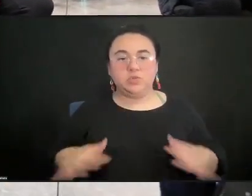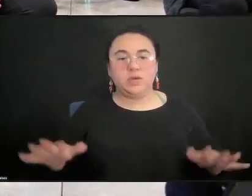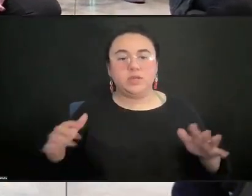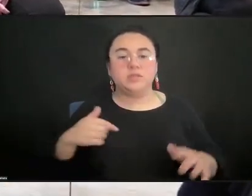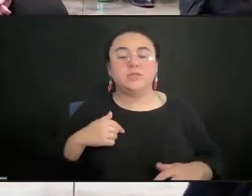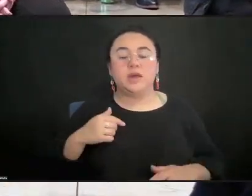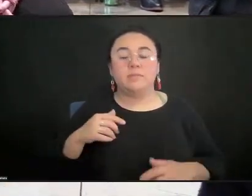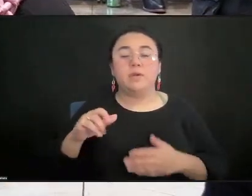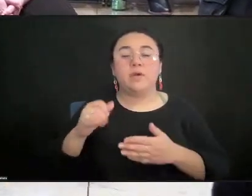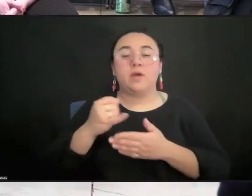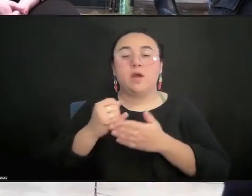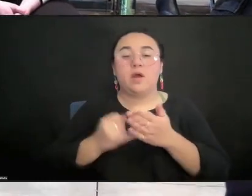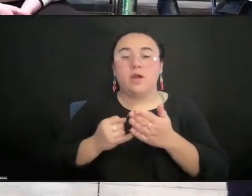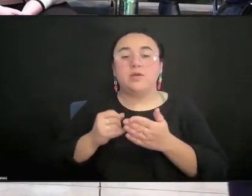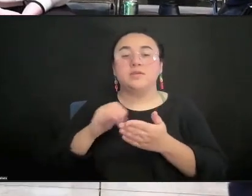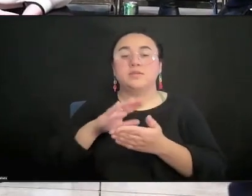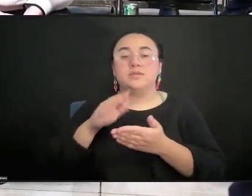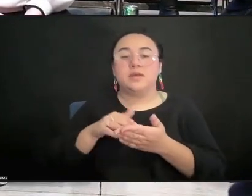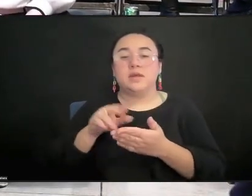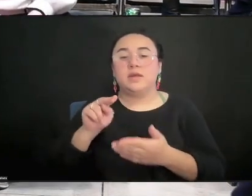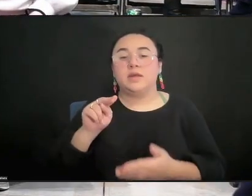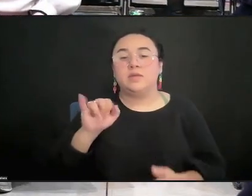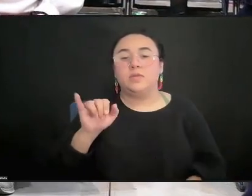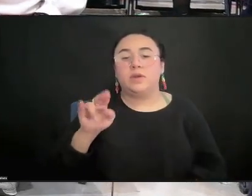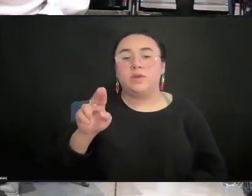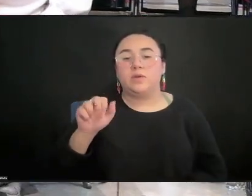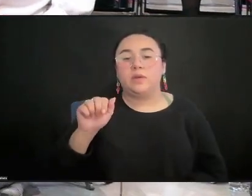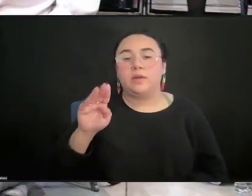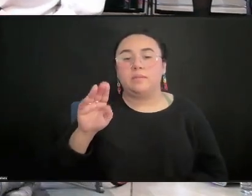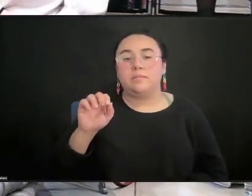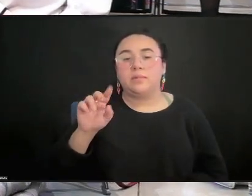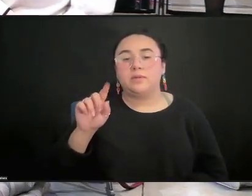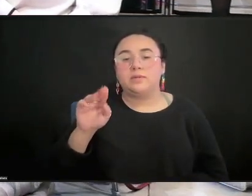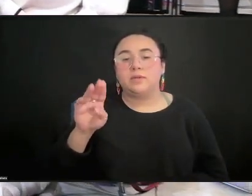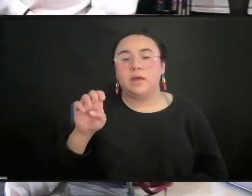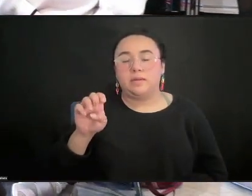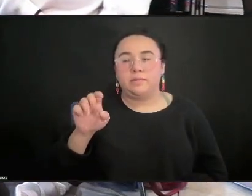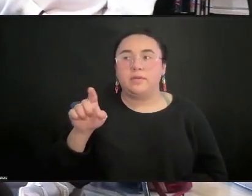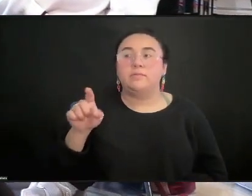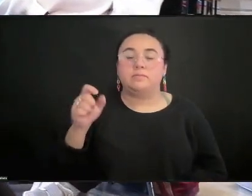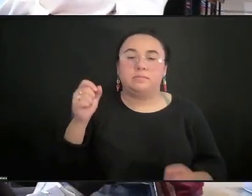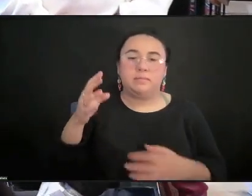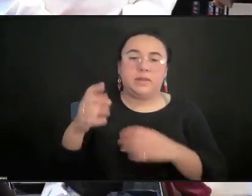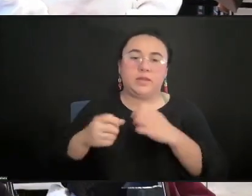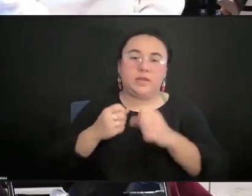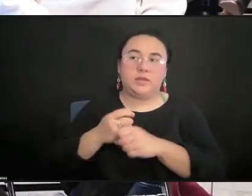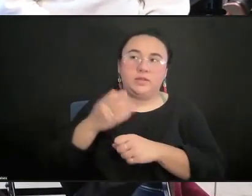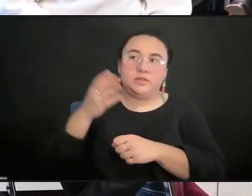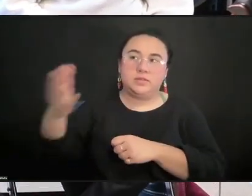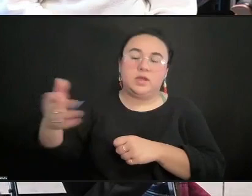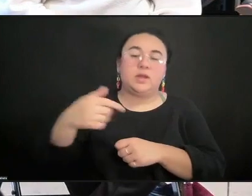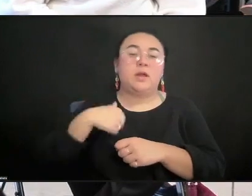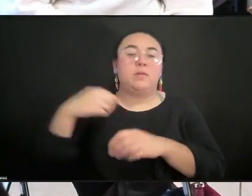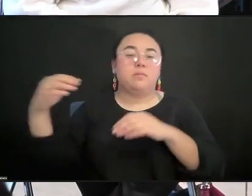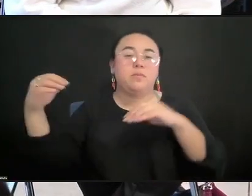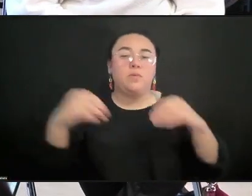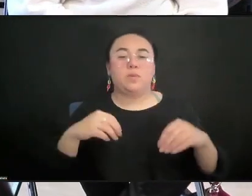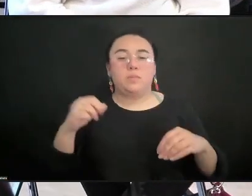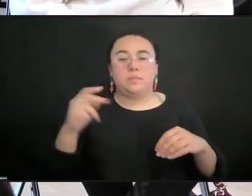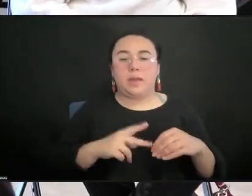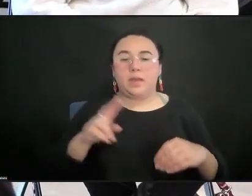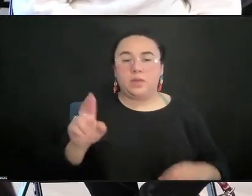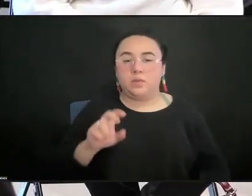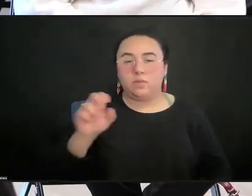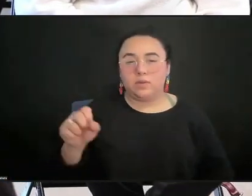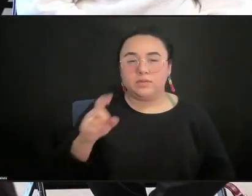NYU Abu Dhabi for many years, now back working in the States at a resource center for emerging artists at